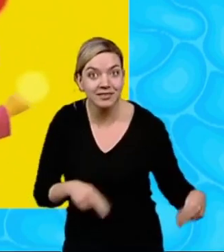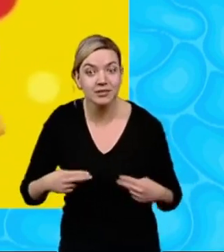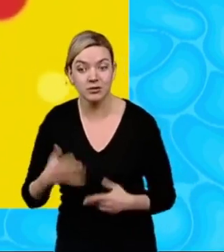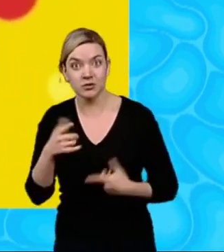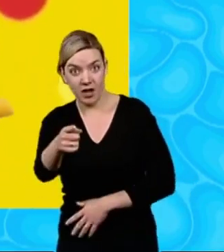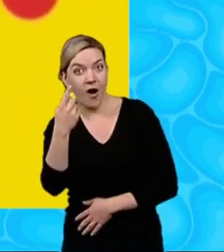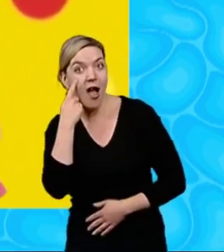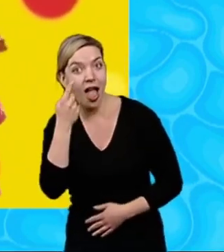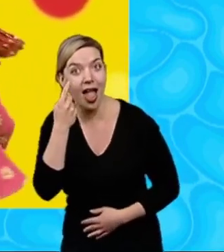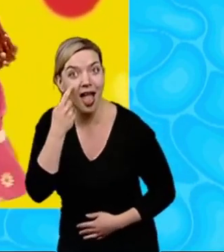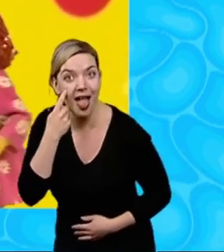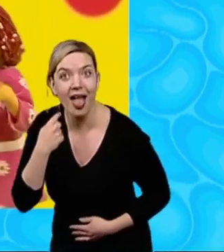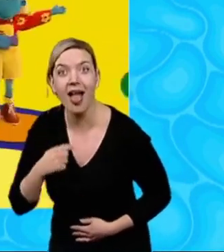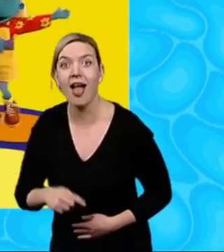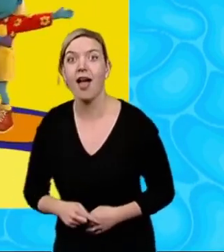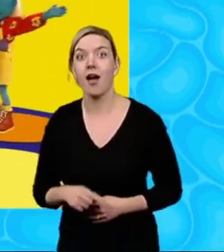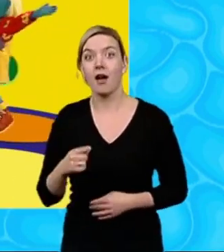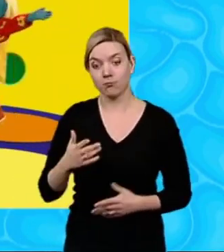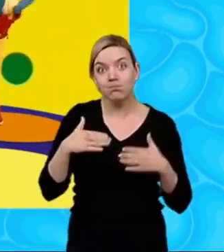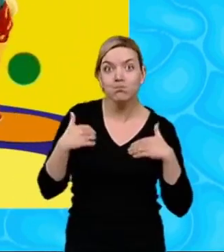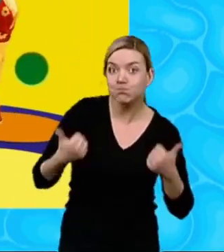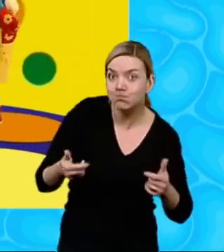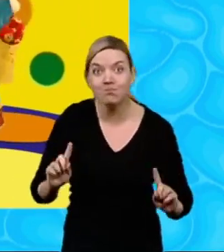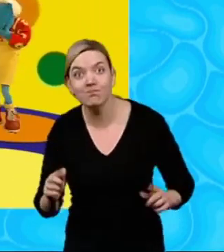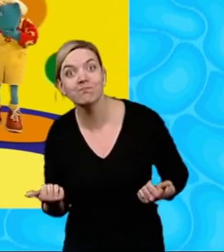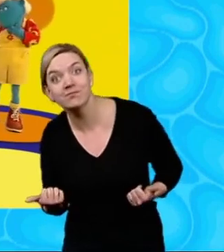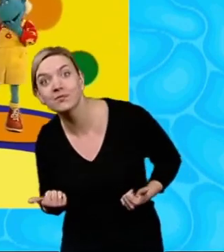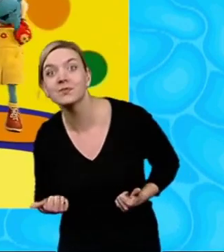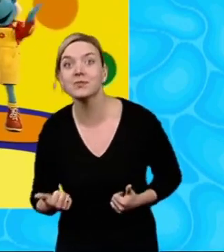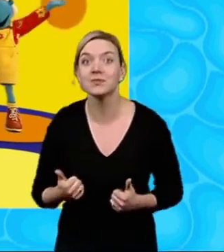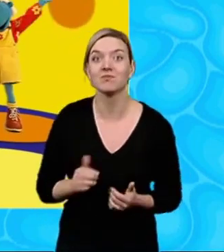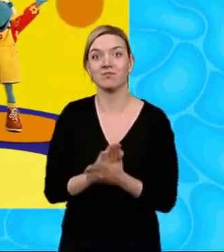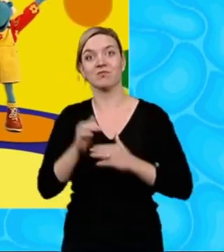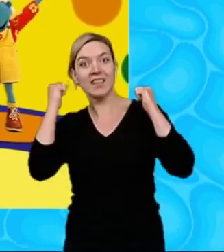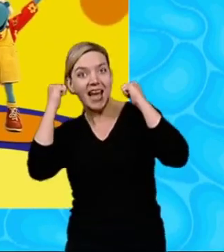Now is your chance To say how do you do? Woo!